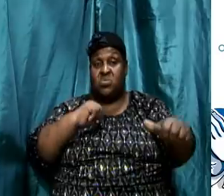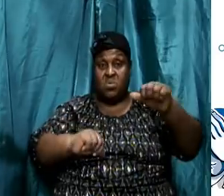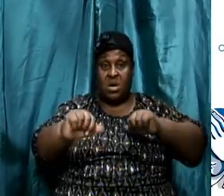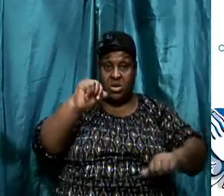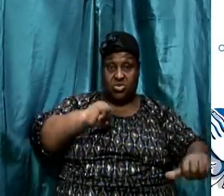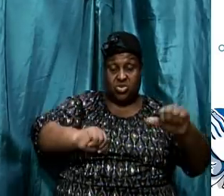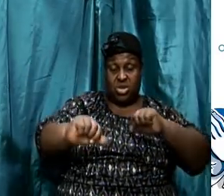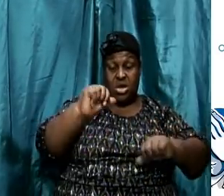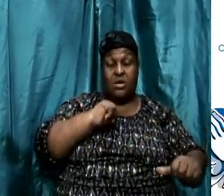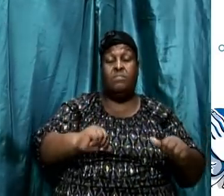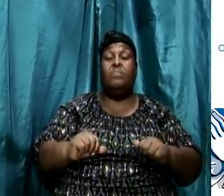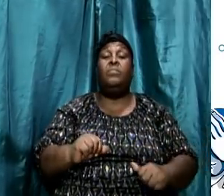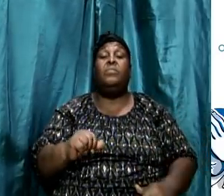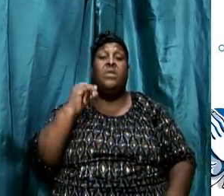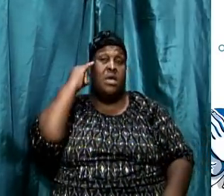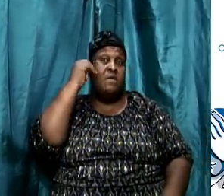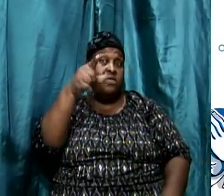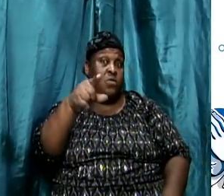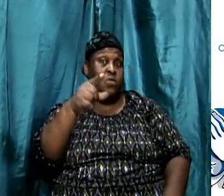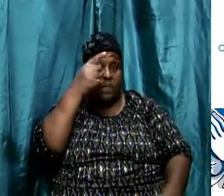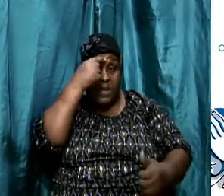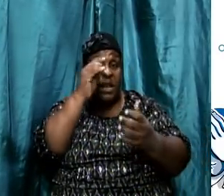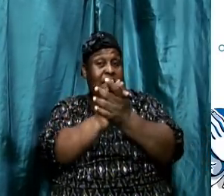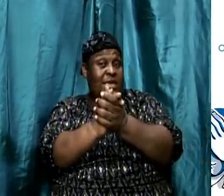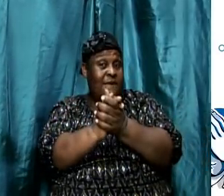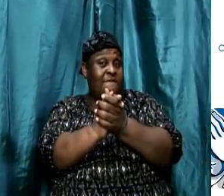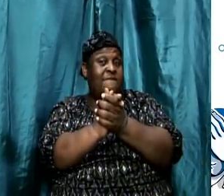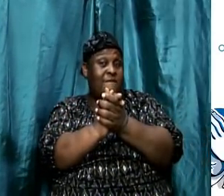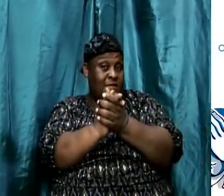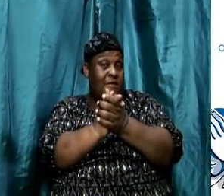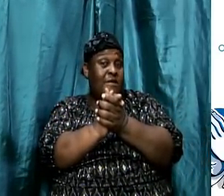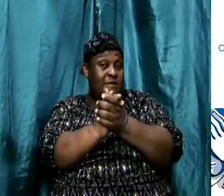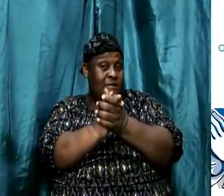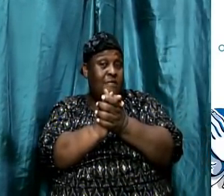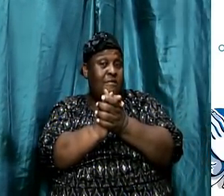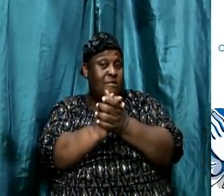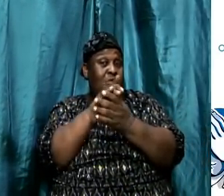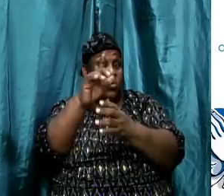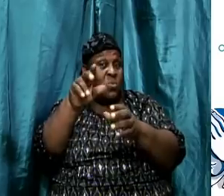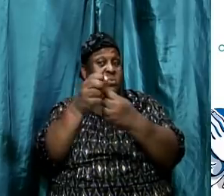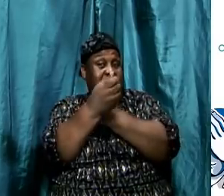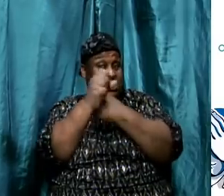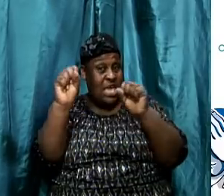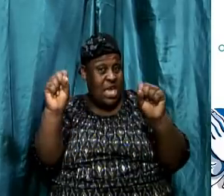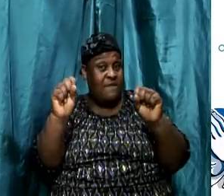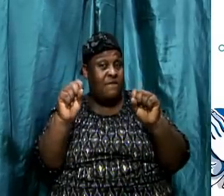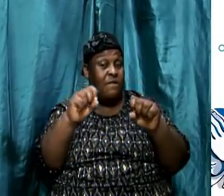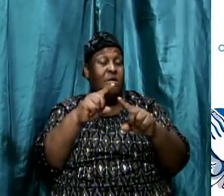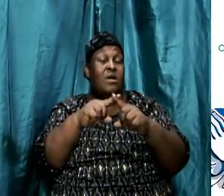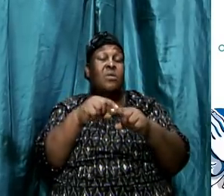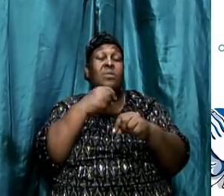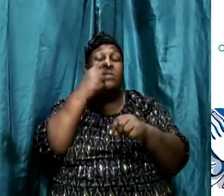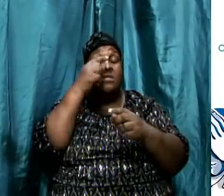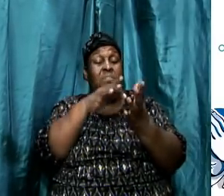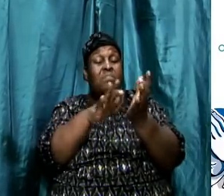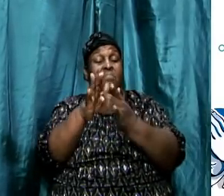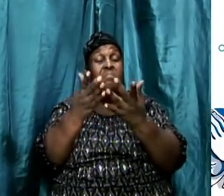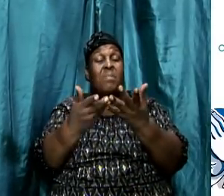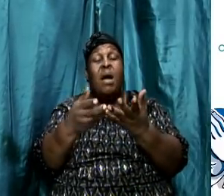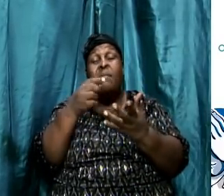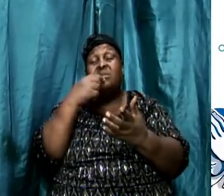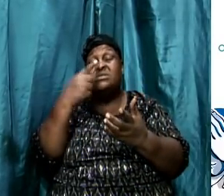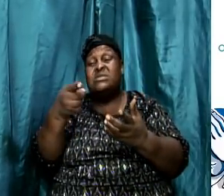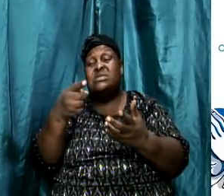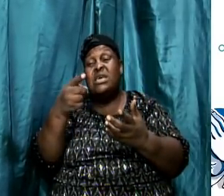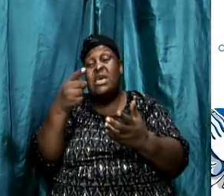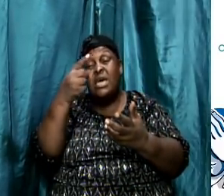is baptized shall be saved. That's what the Scripture says, right? So at the end of the day, when the Bible says believe on the Lord Jesus Christ and you shall be saved,